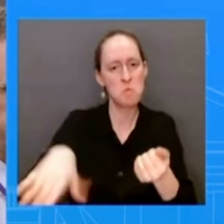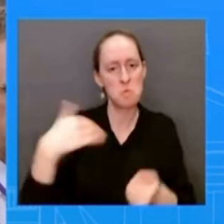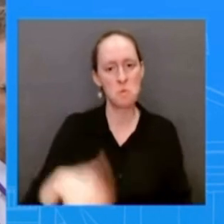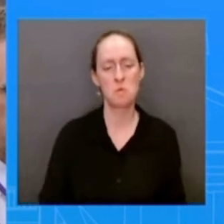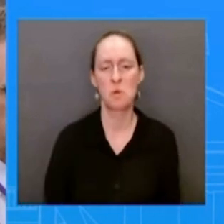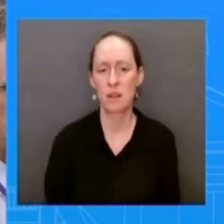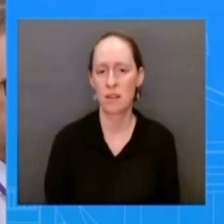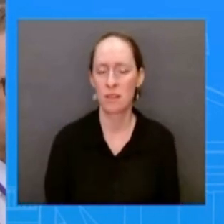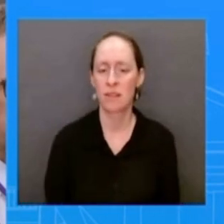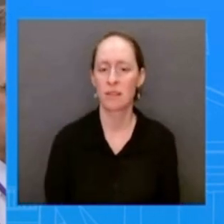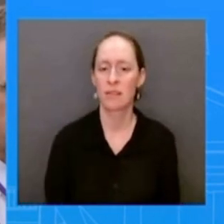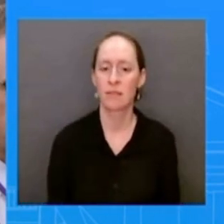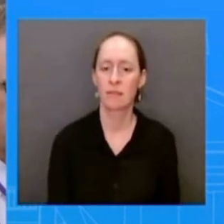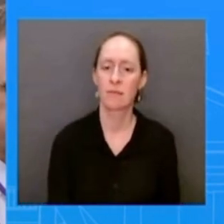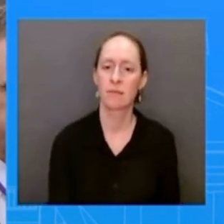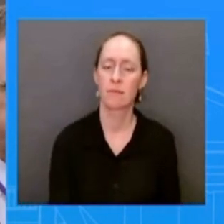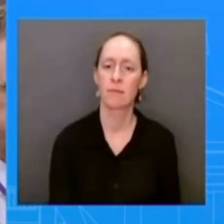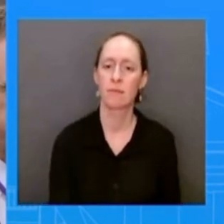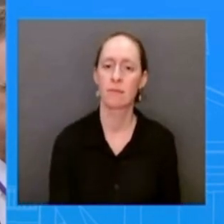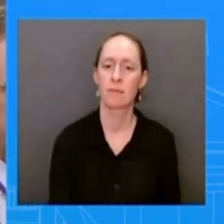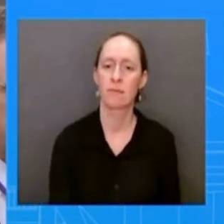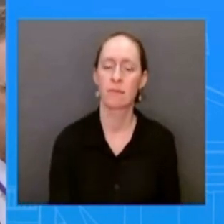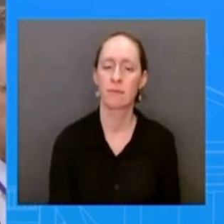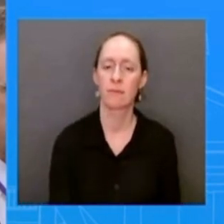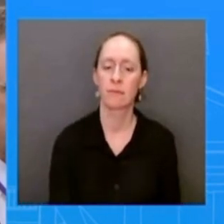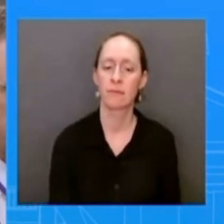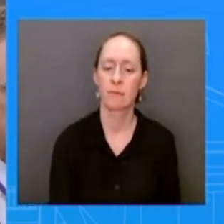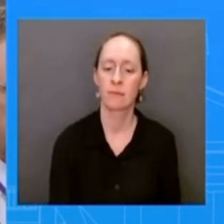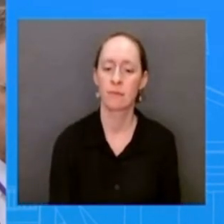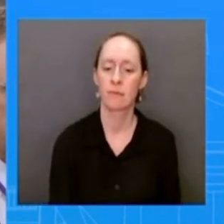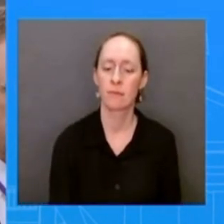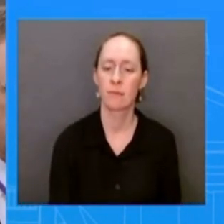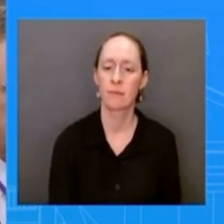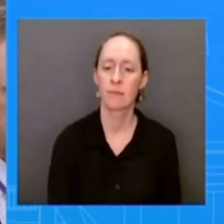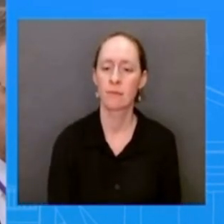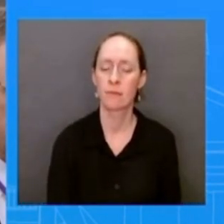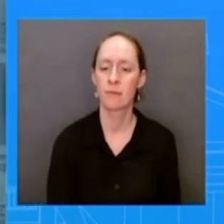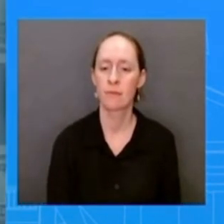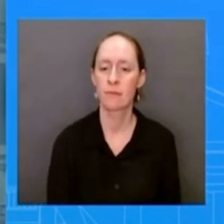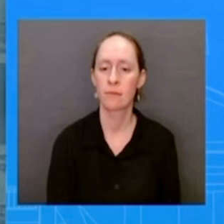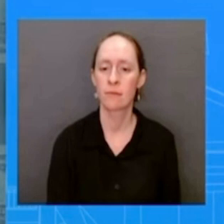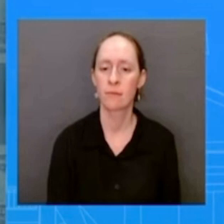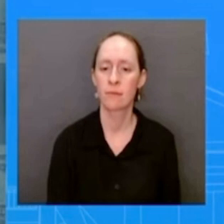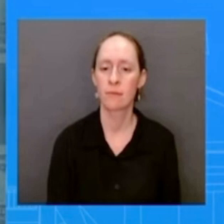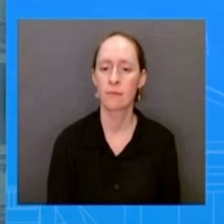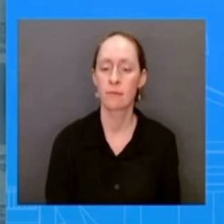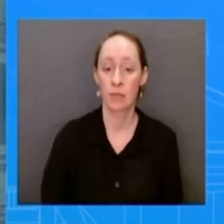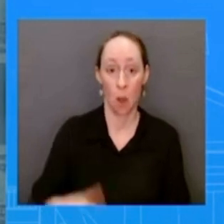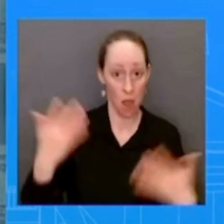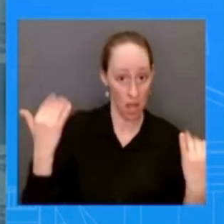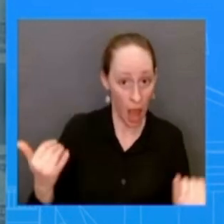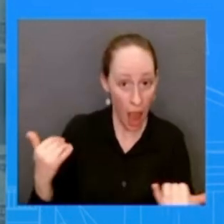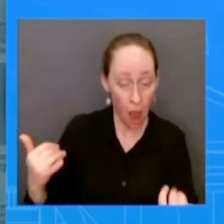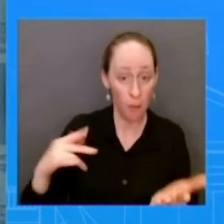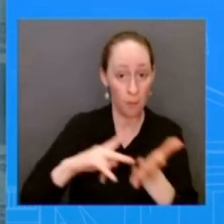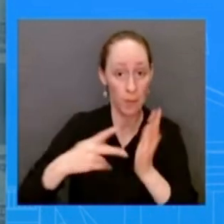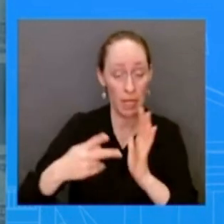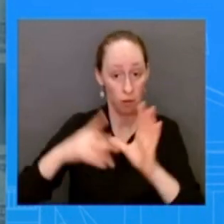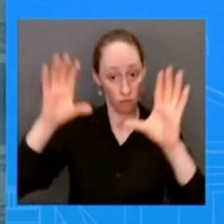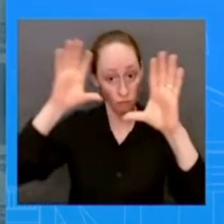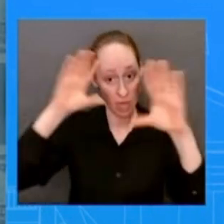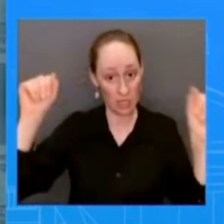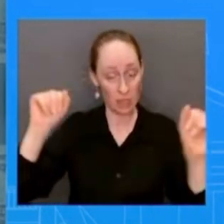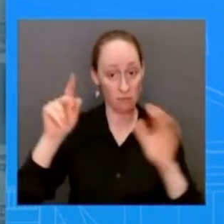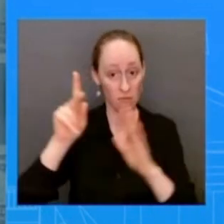is that sort of an acknowledgement that they are now necessary or deemed necessary no absolutely not no absolutely not from day one the president has put forth